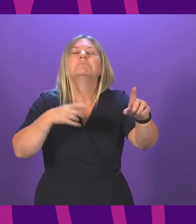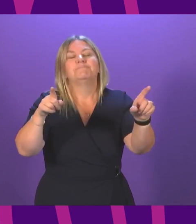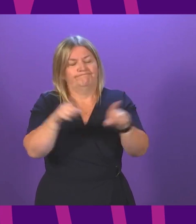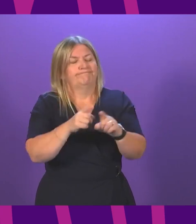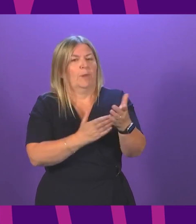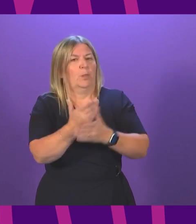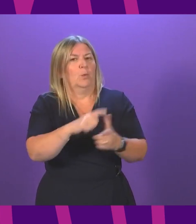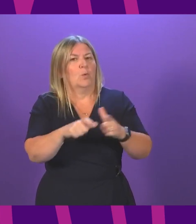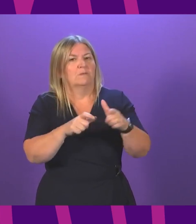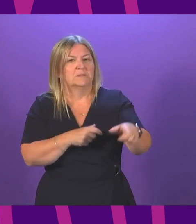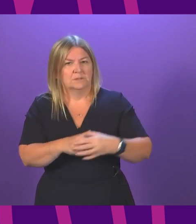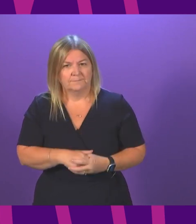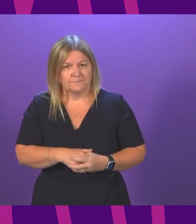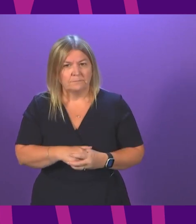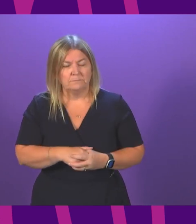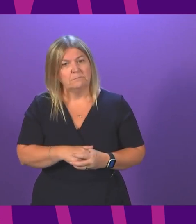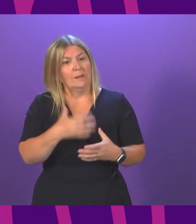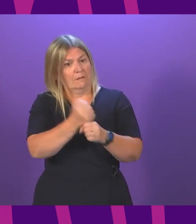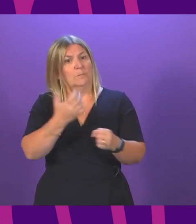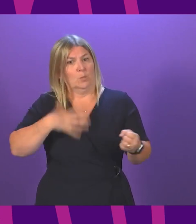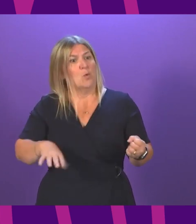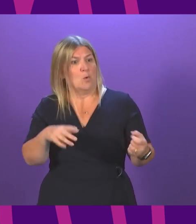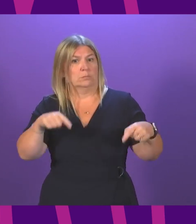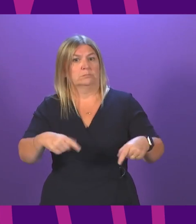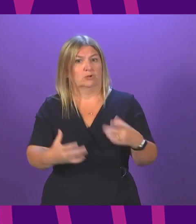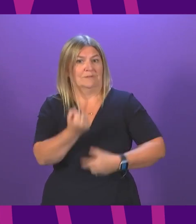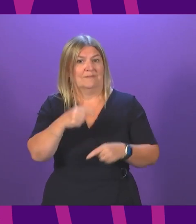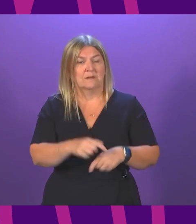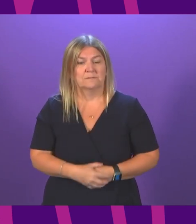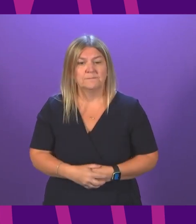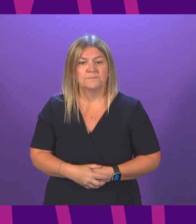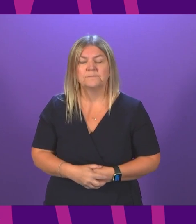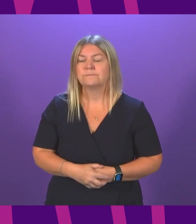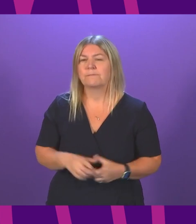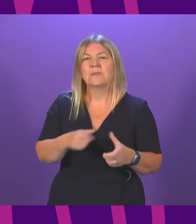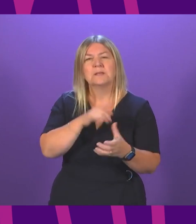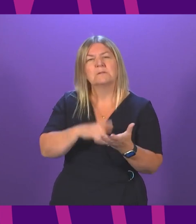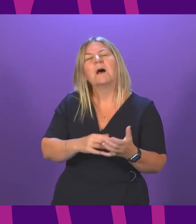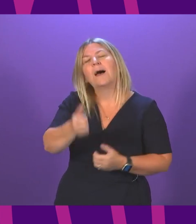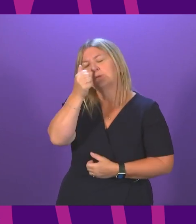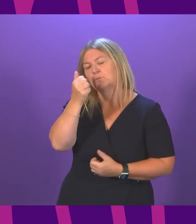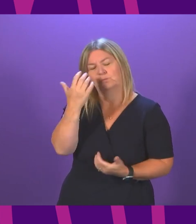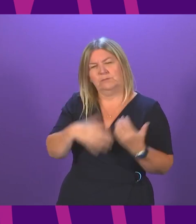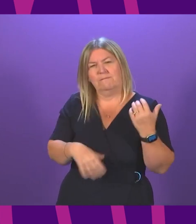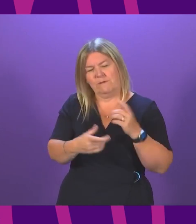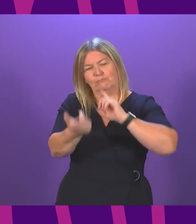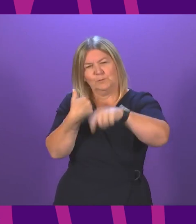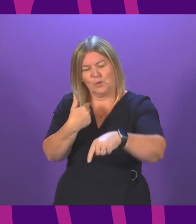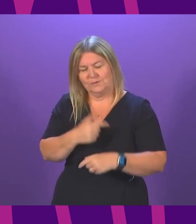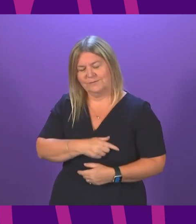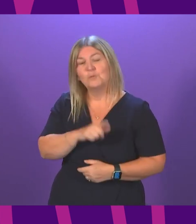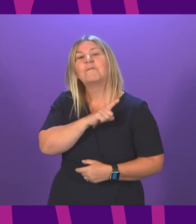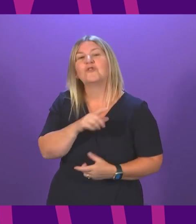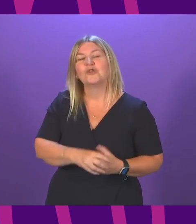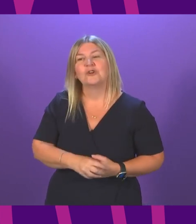think that is what people look to their government to do. Anna Sarwar. I know that the First Minister did not answer the question, and the reason why she did not is